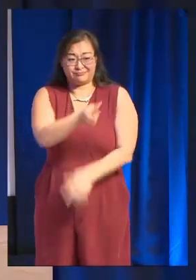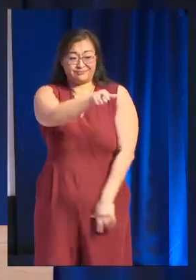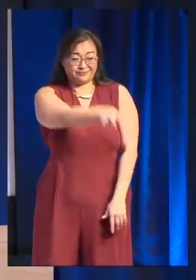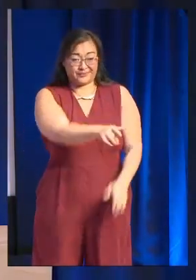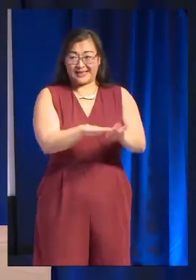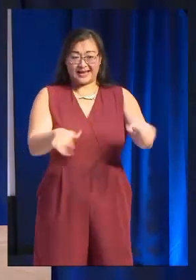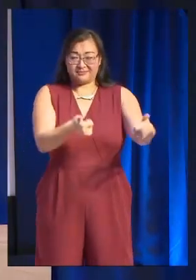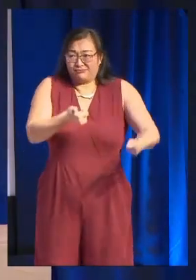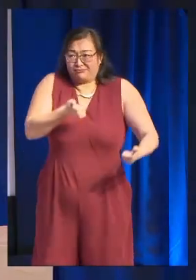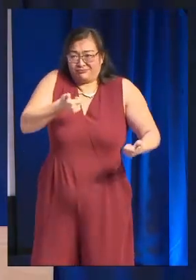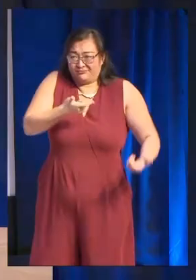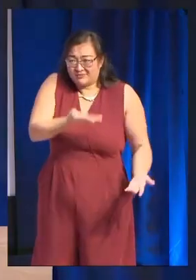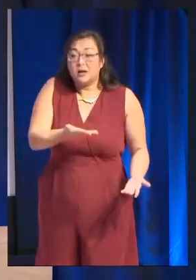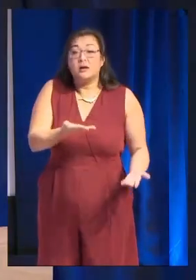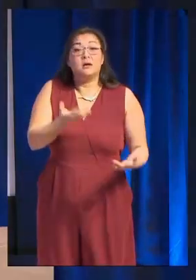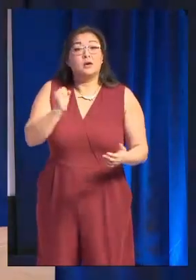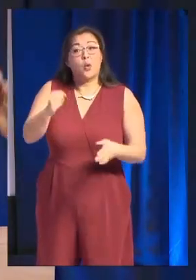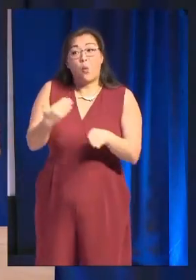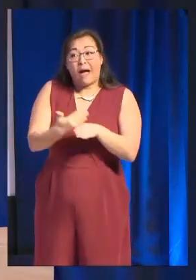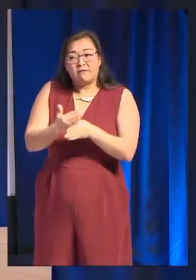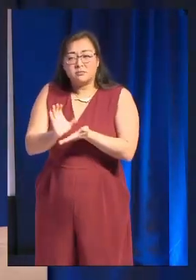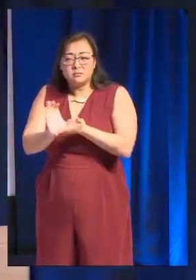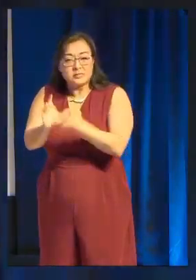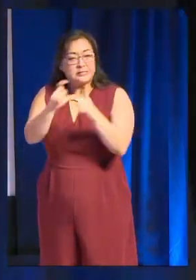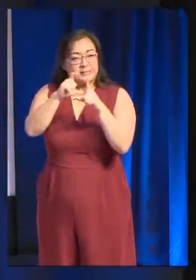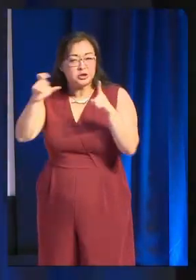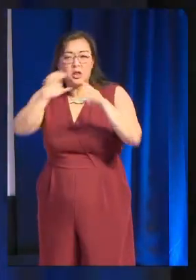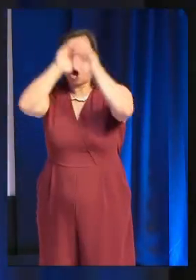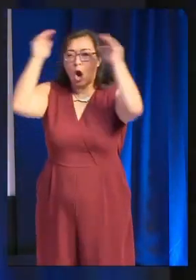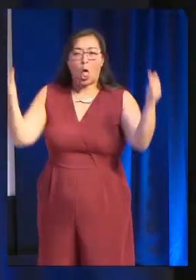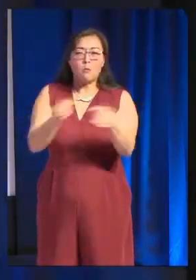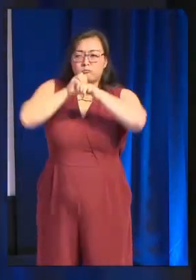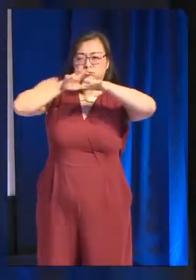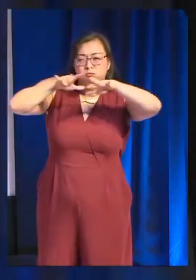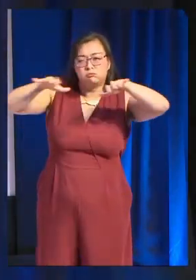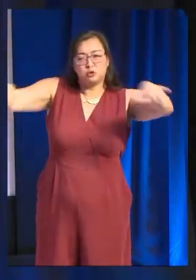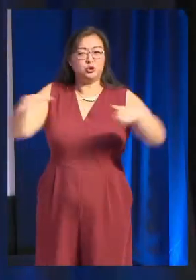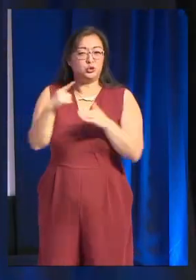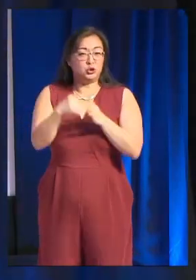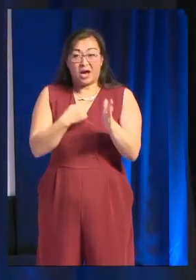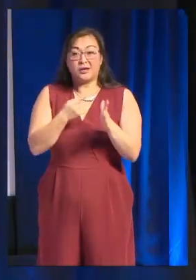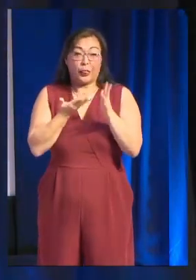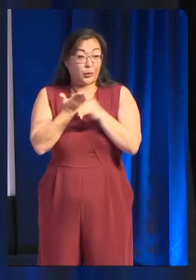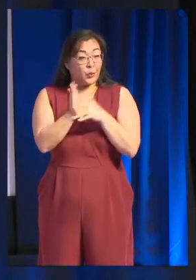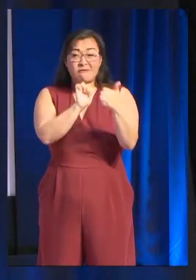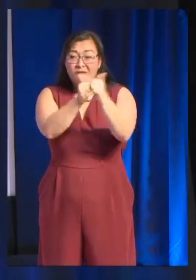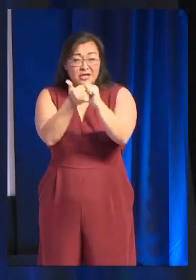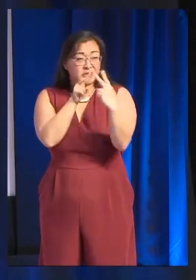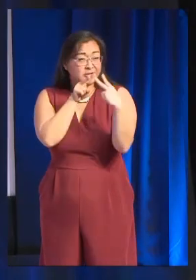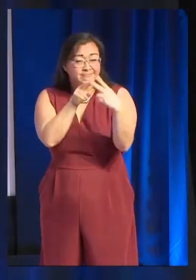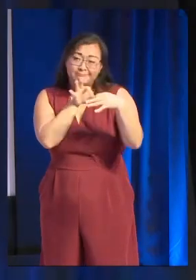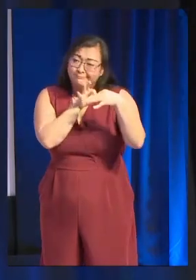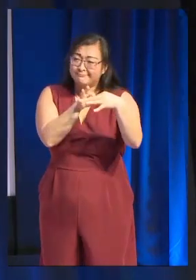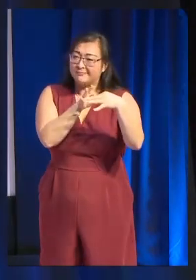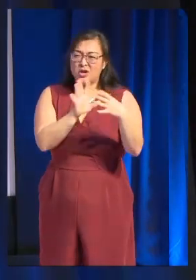So, invest your efforts in digital and global outreach to journalists via friendship and not in printing